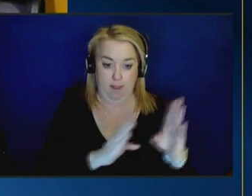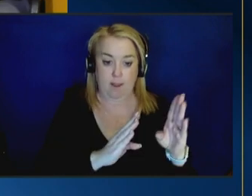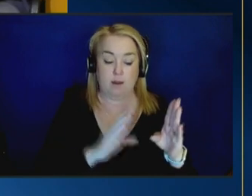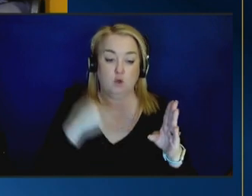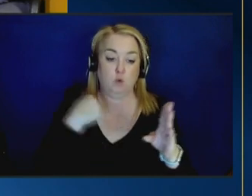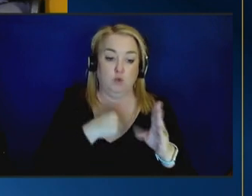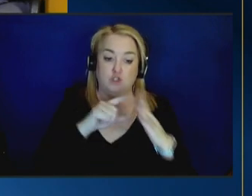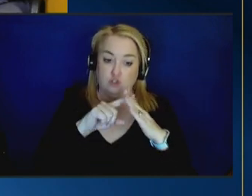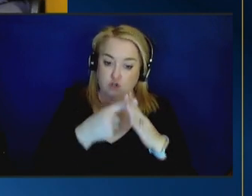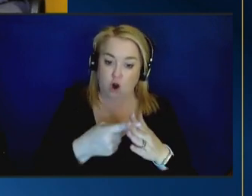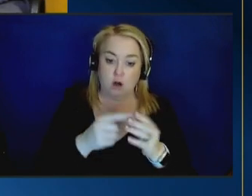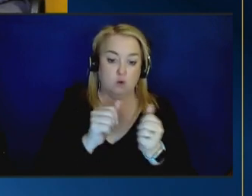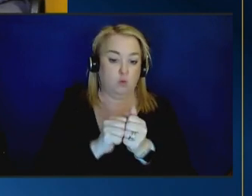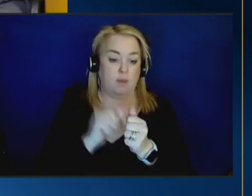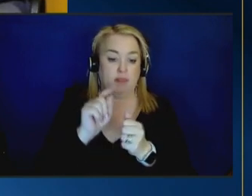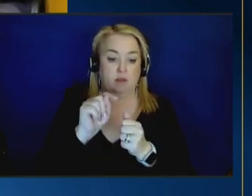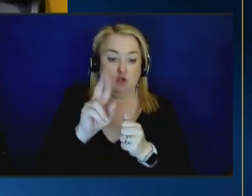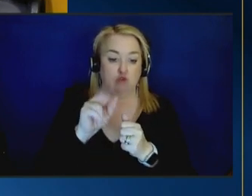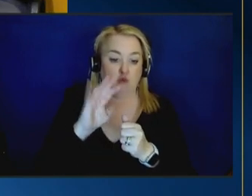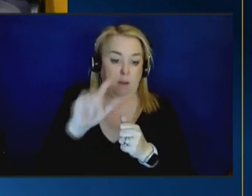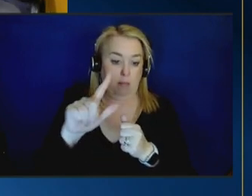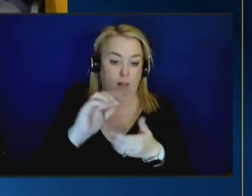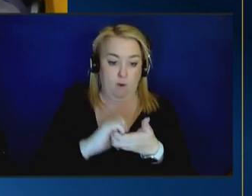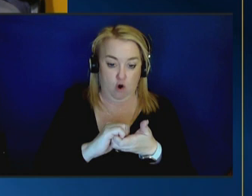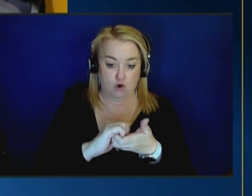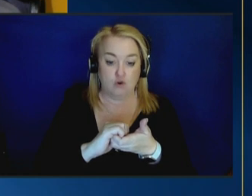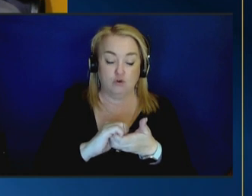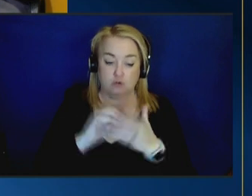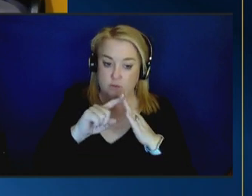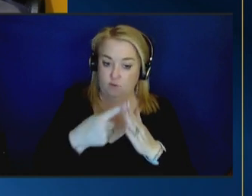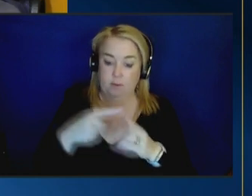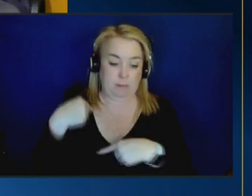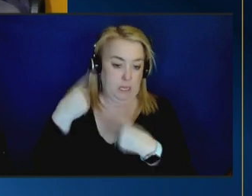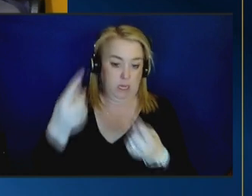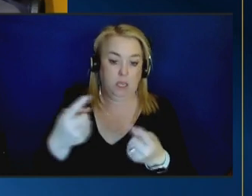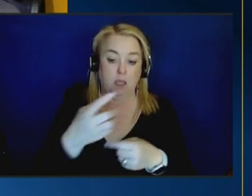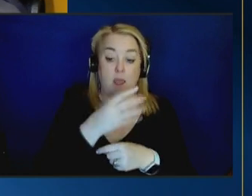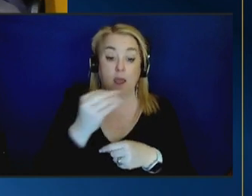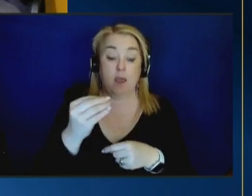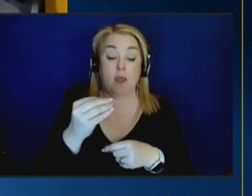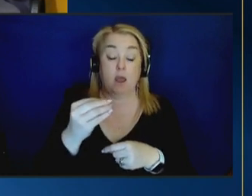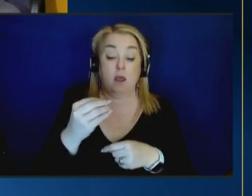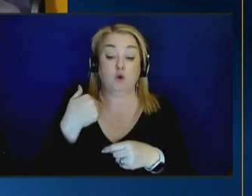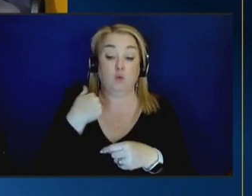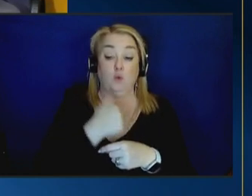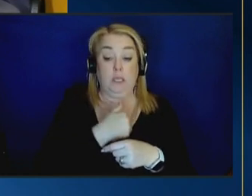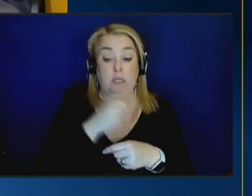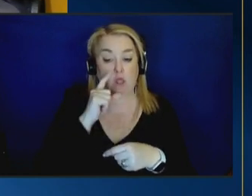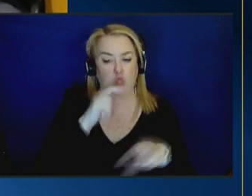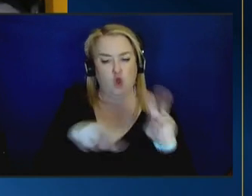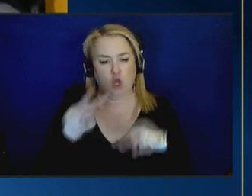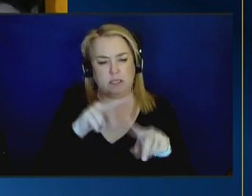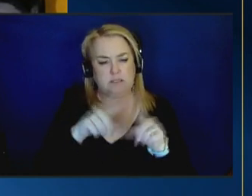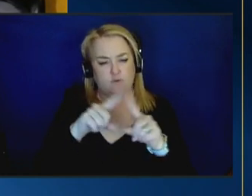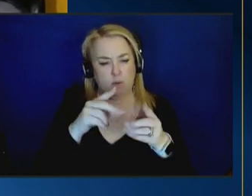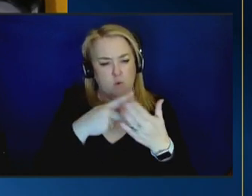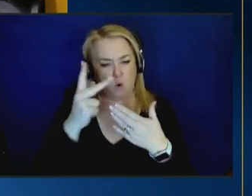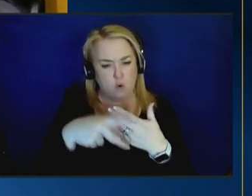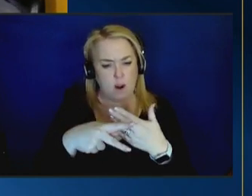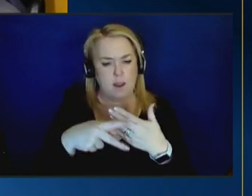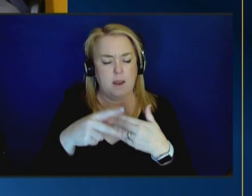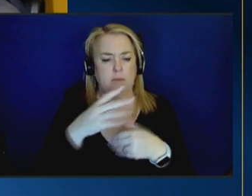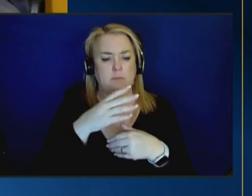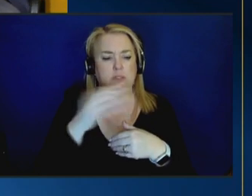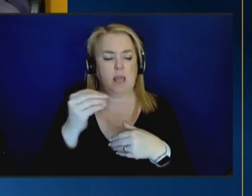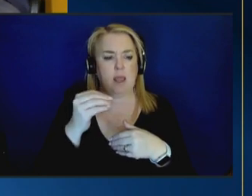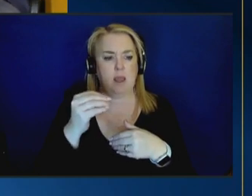with our tribal partners um secondly and just sort of throughout as we look at the programs that we're bringing in and our tribal partners utilize